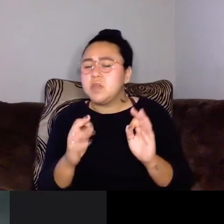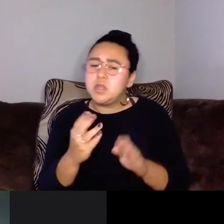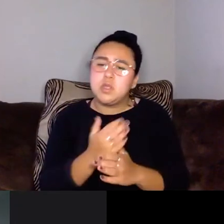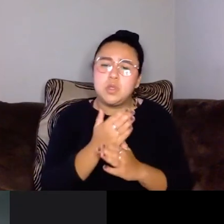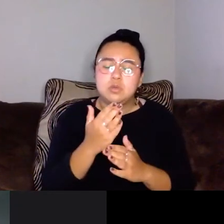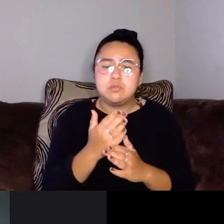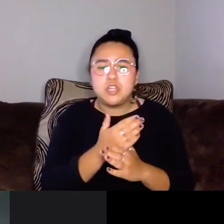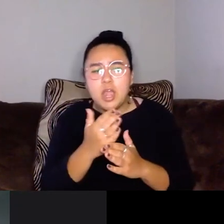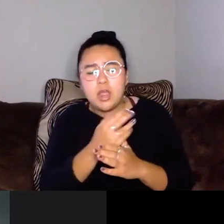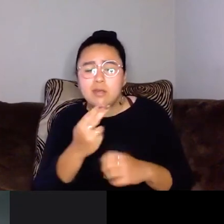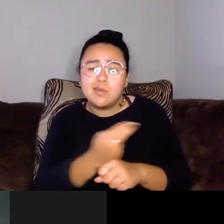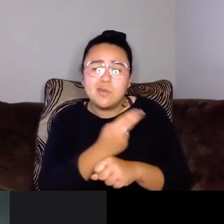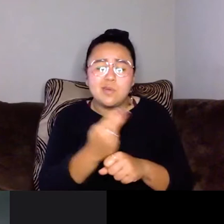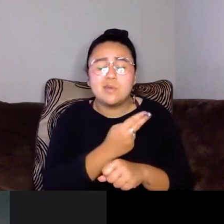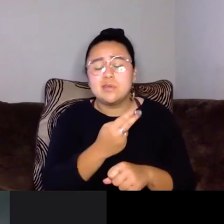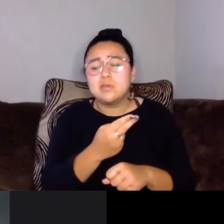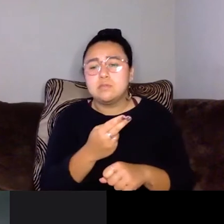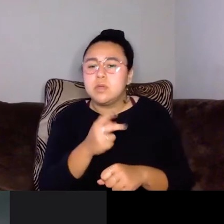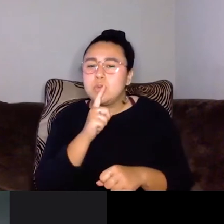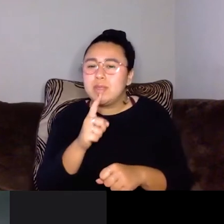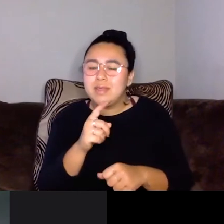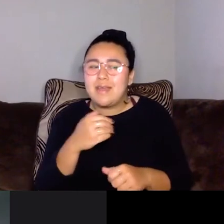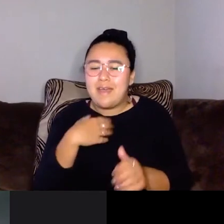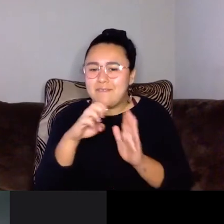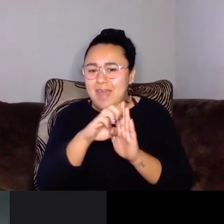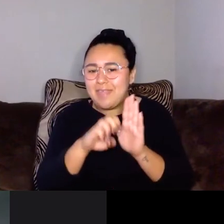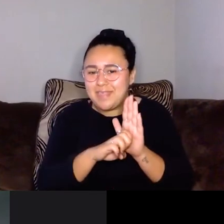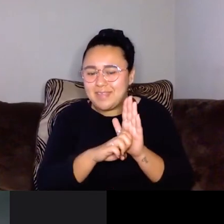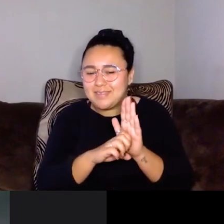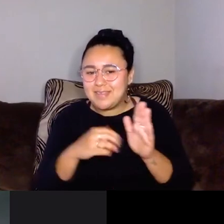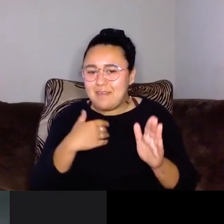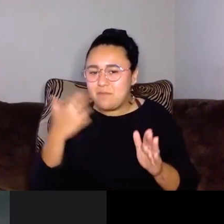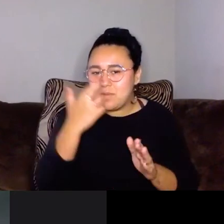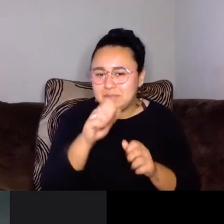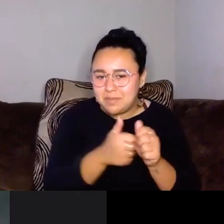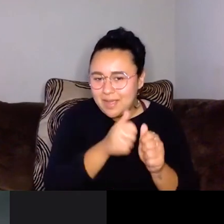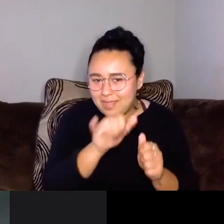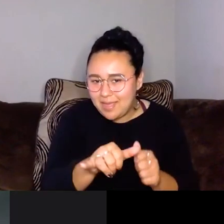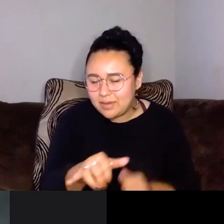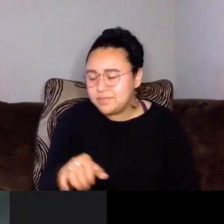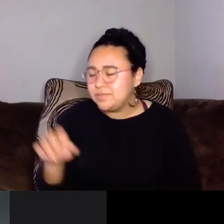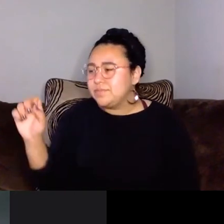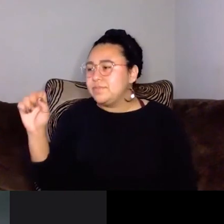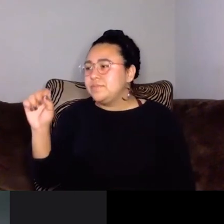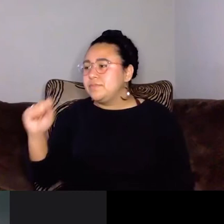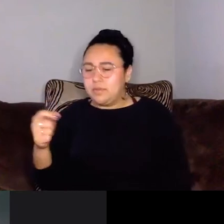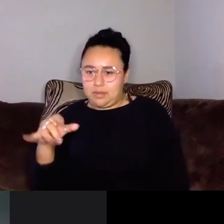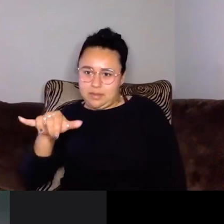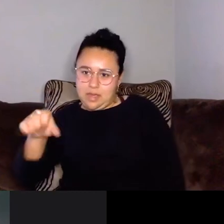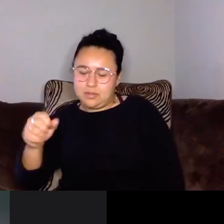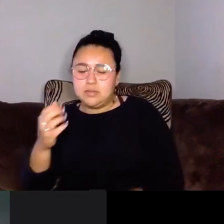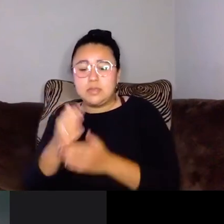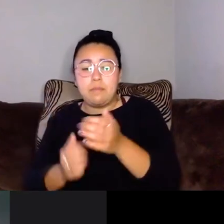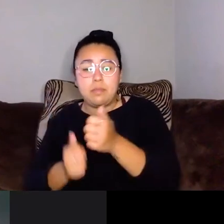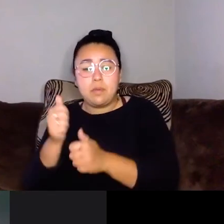just be ethical about it, you know? Right. Yes. We, um, some of the most popular things